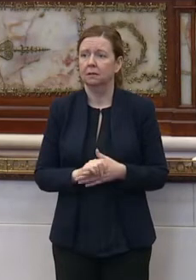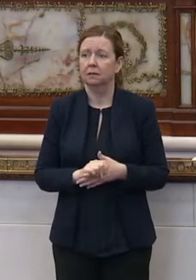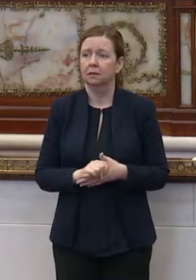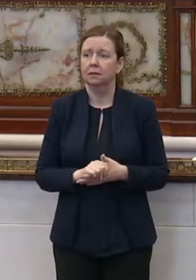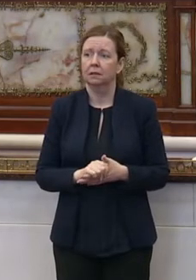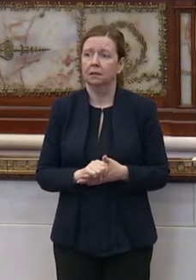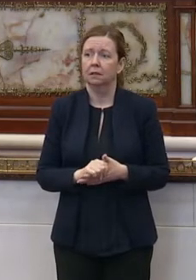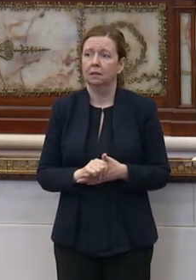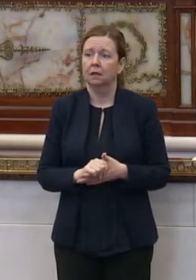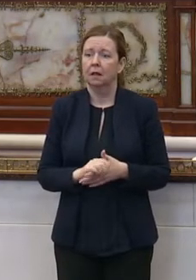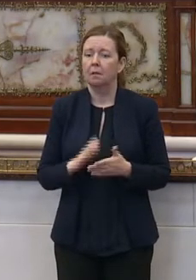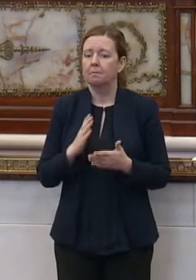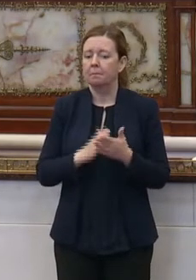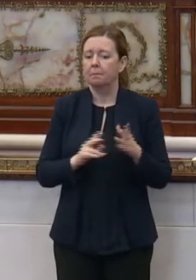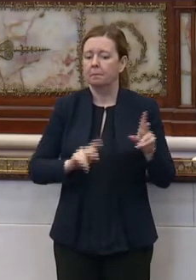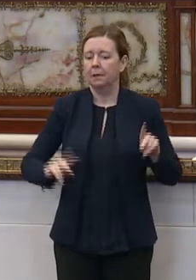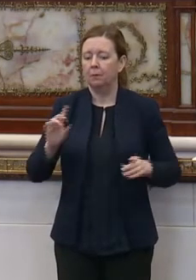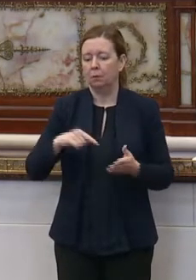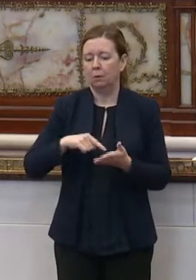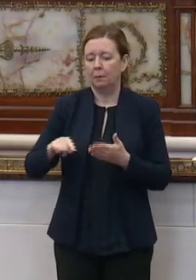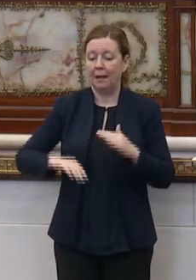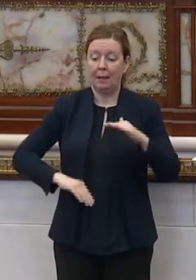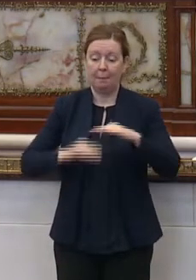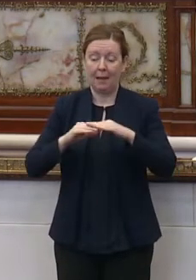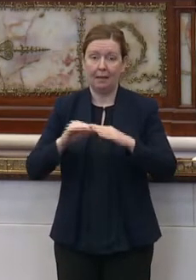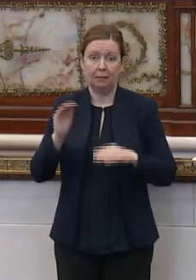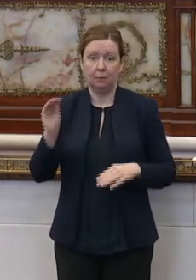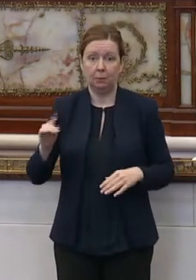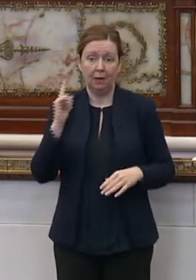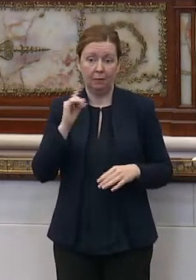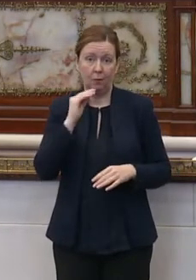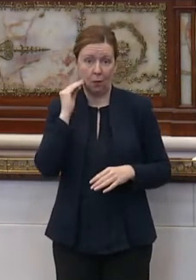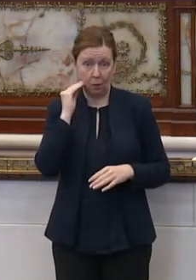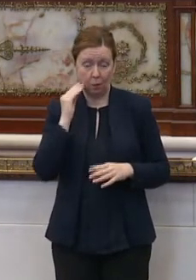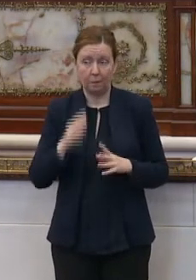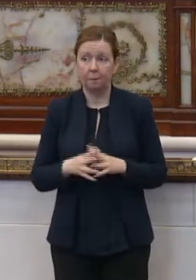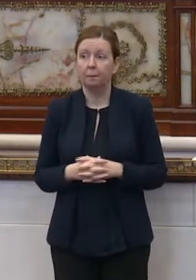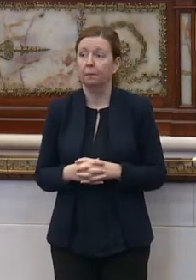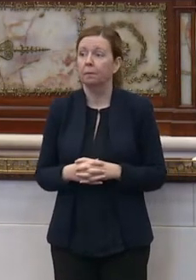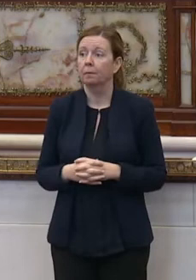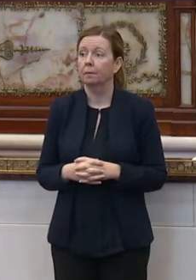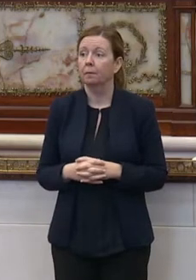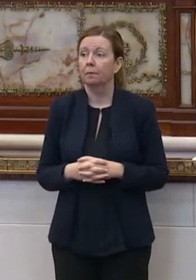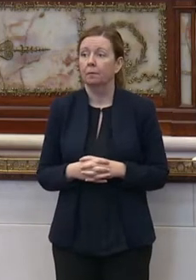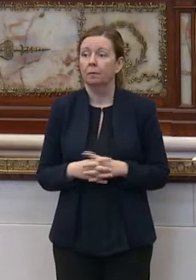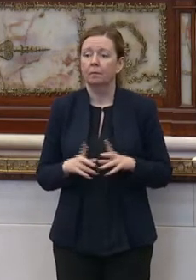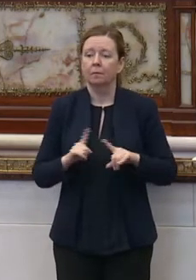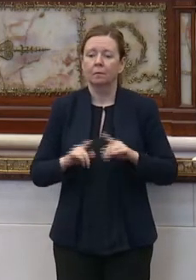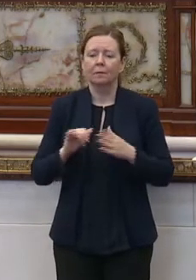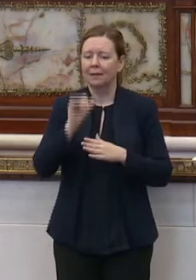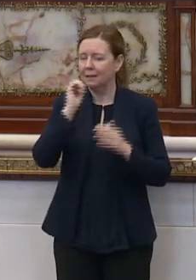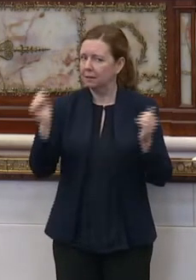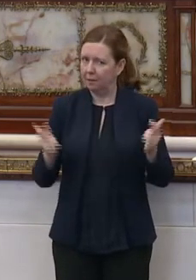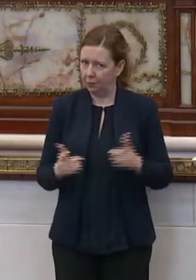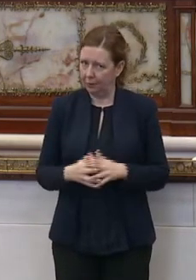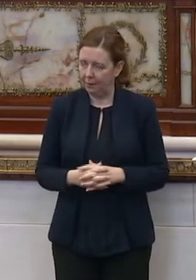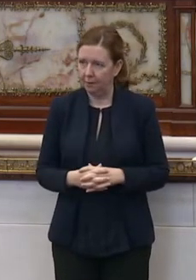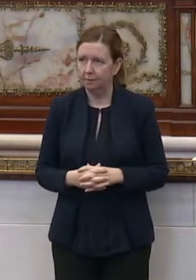that certain people will pay a maximum rate for a home. But that's not everybody.